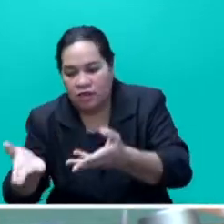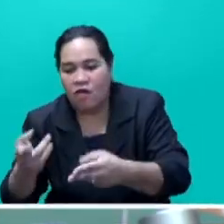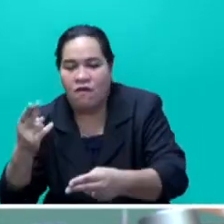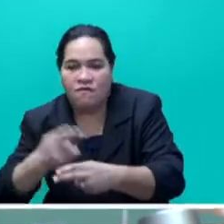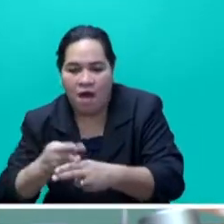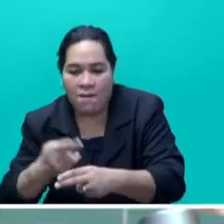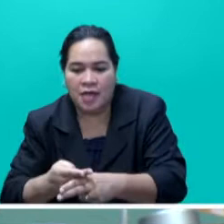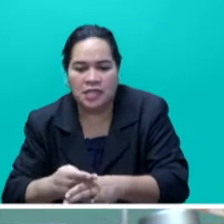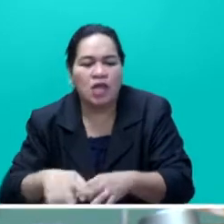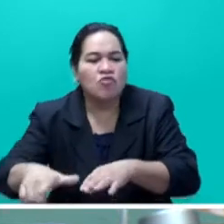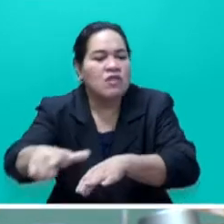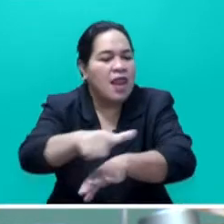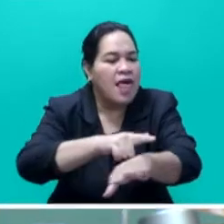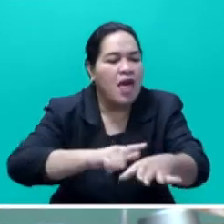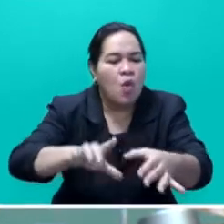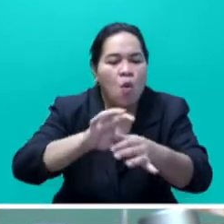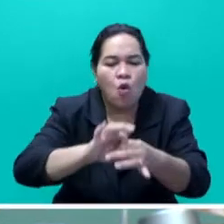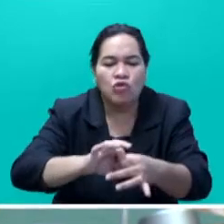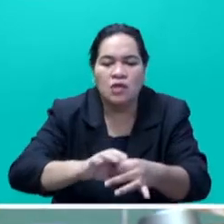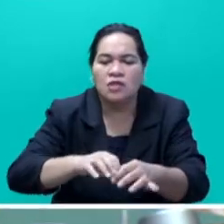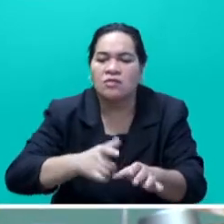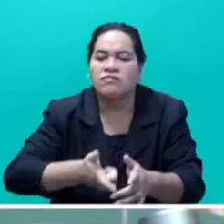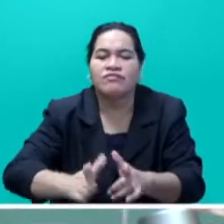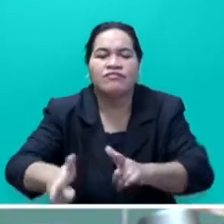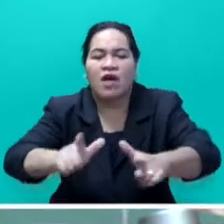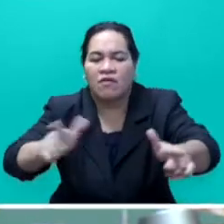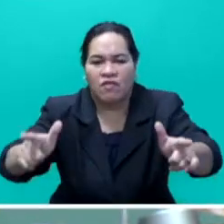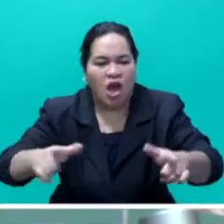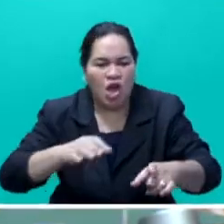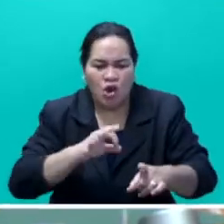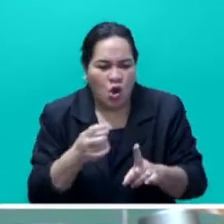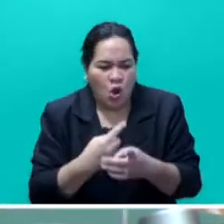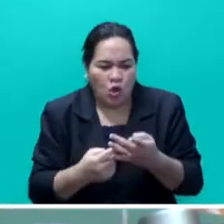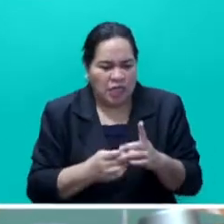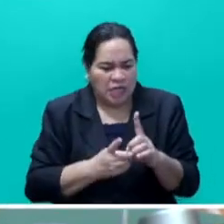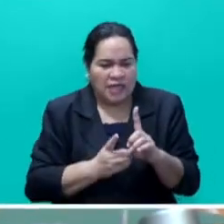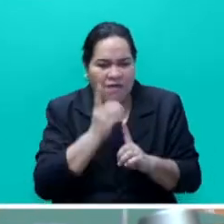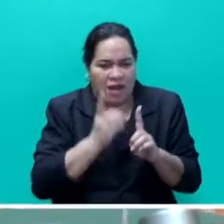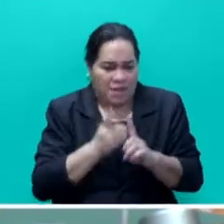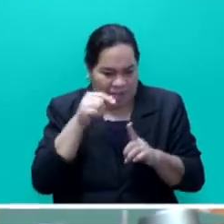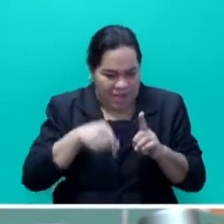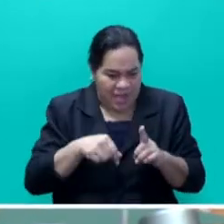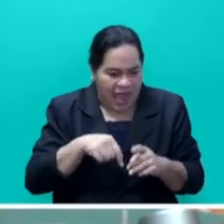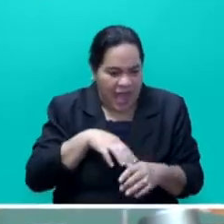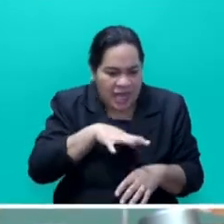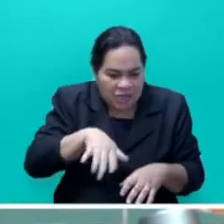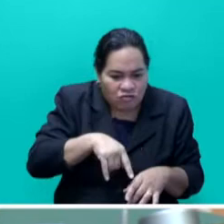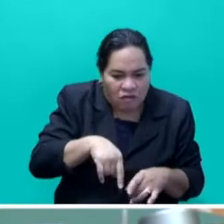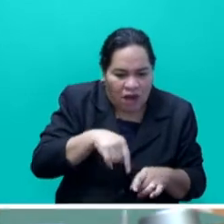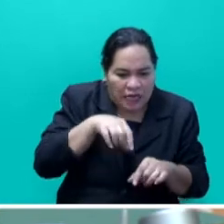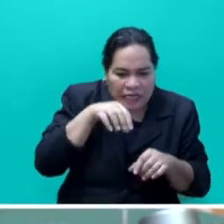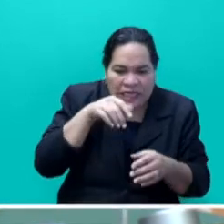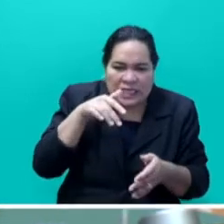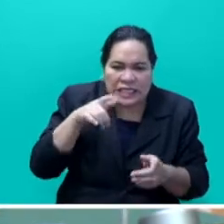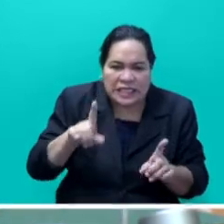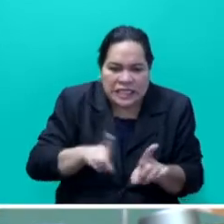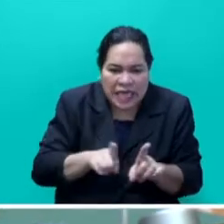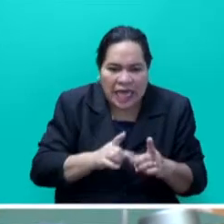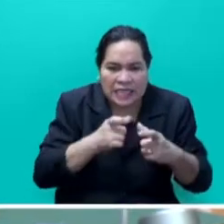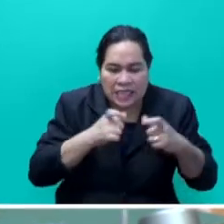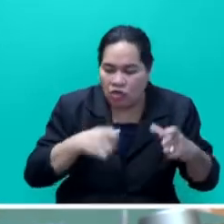to the interior, Mr Speaker Sayer, rather than just having development in the centre and the core, we are looking at a holistic